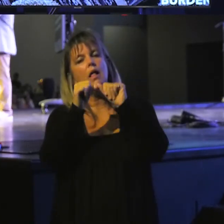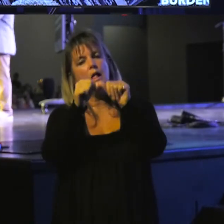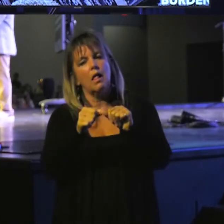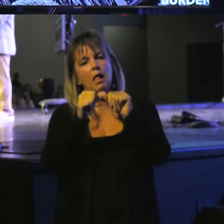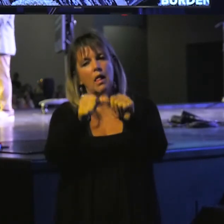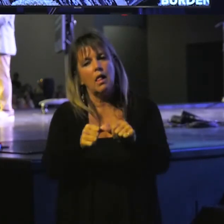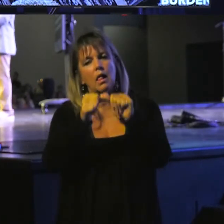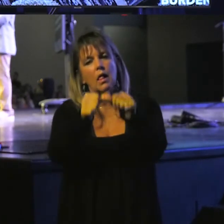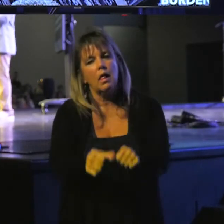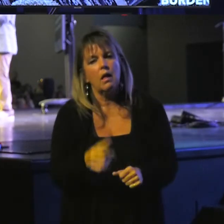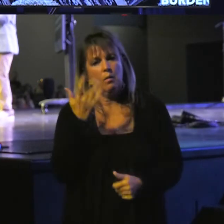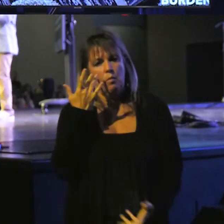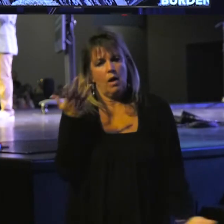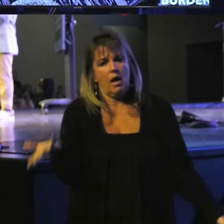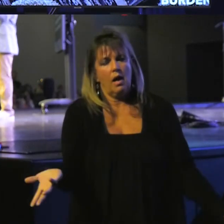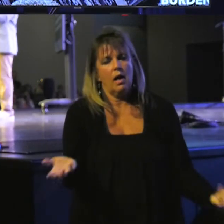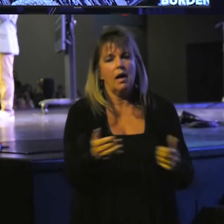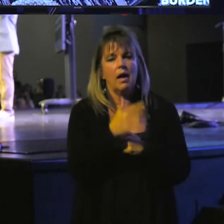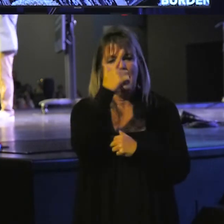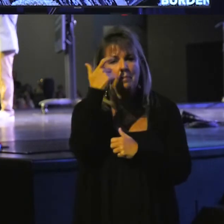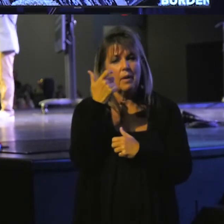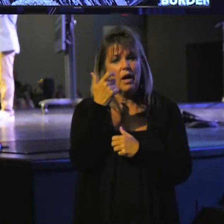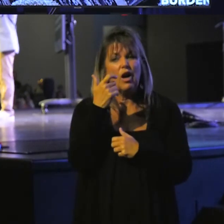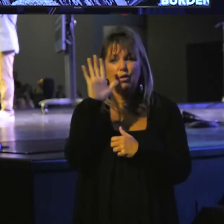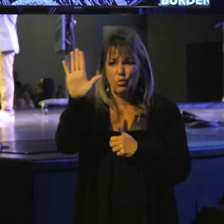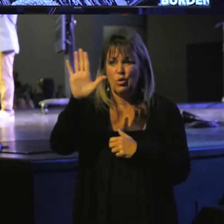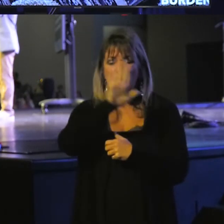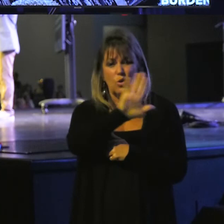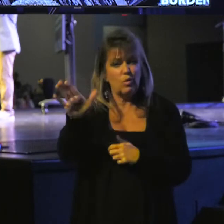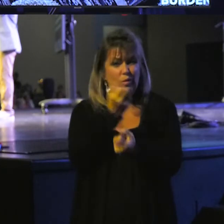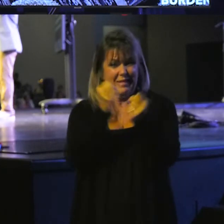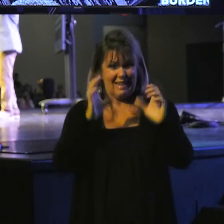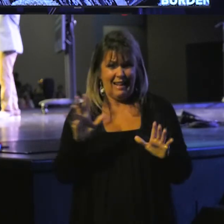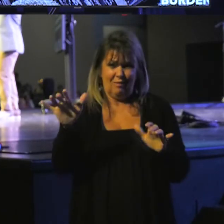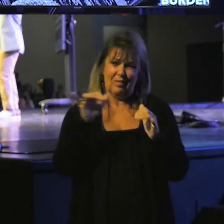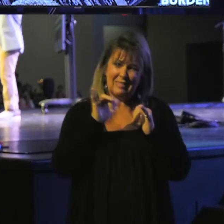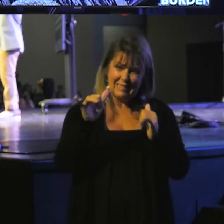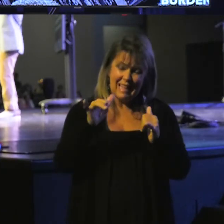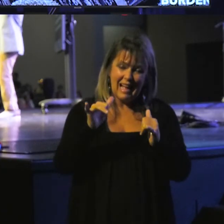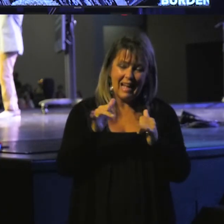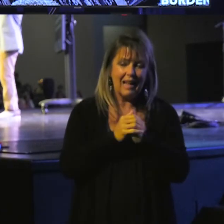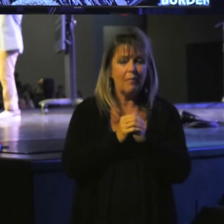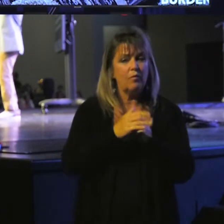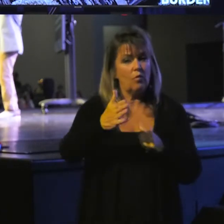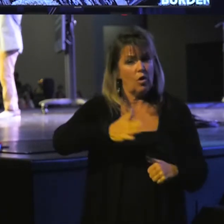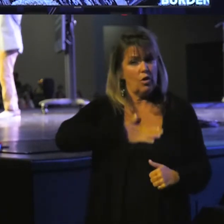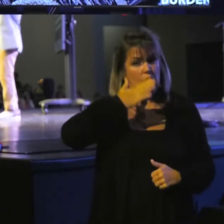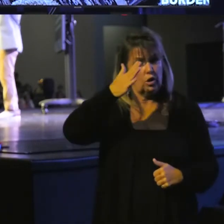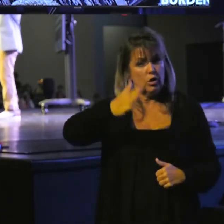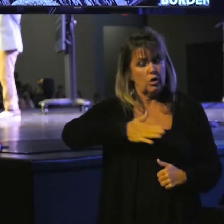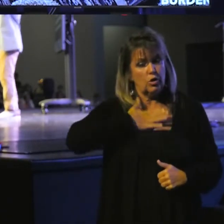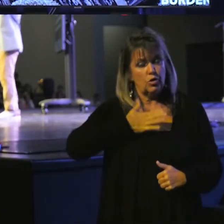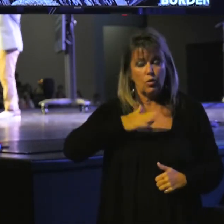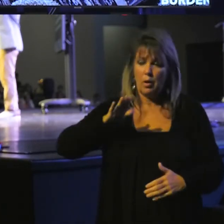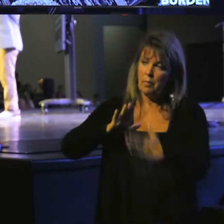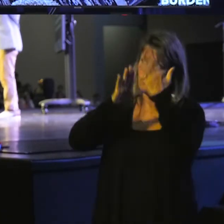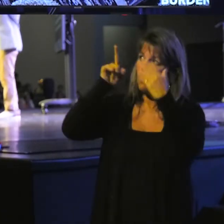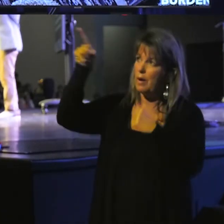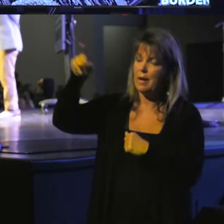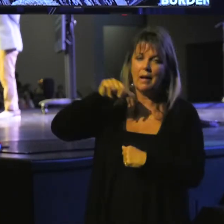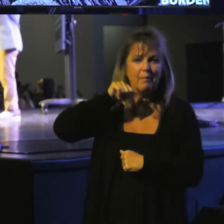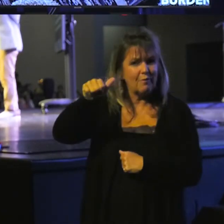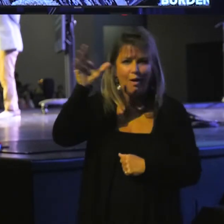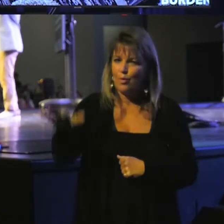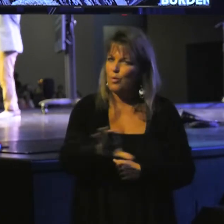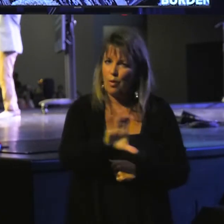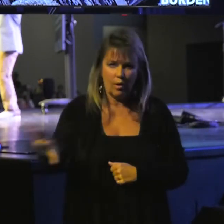on? Because your Savior did, who for the joy set before him. The joy wasn't the